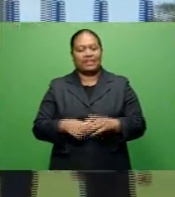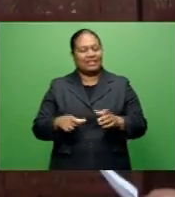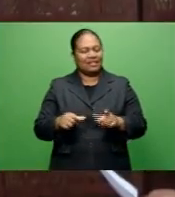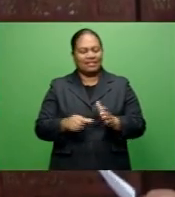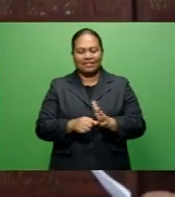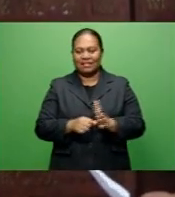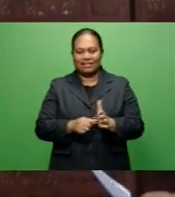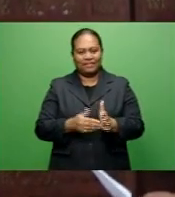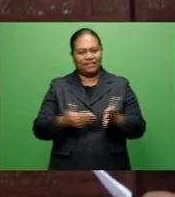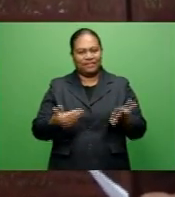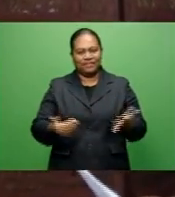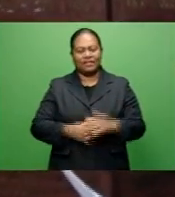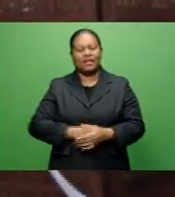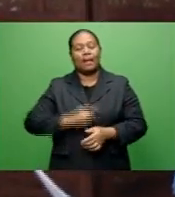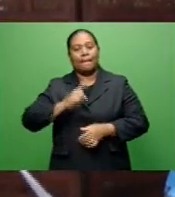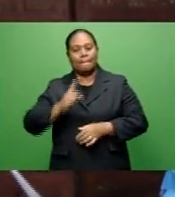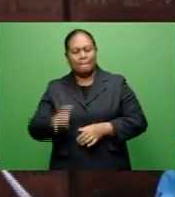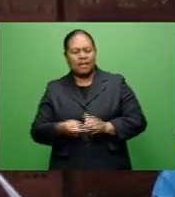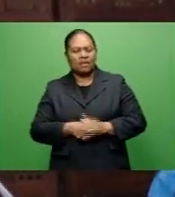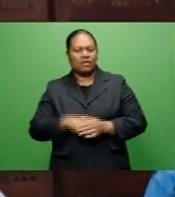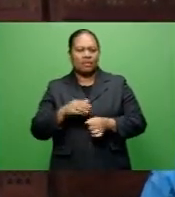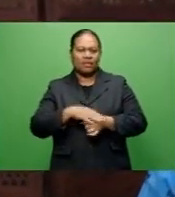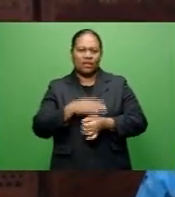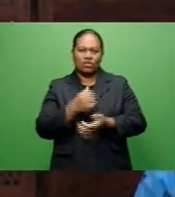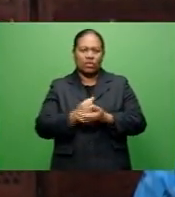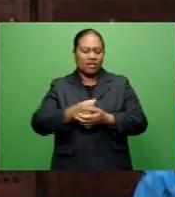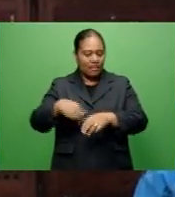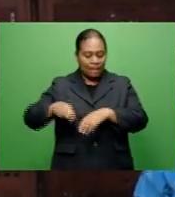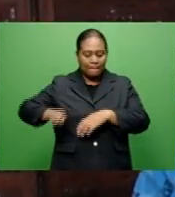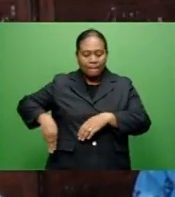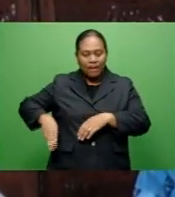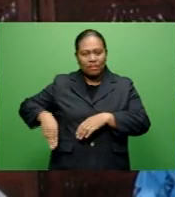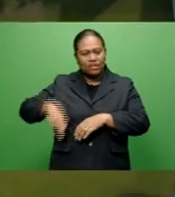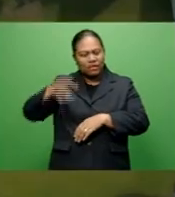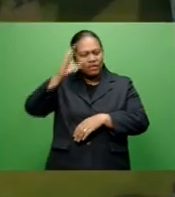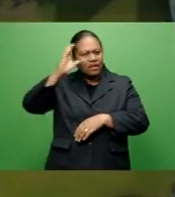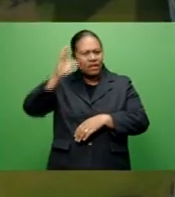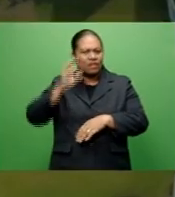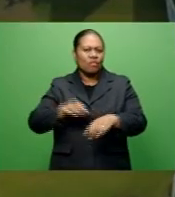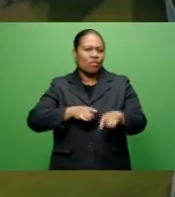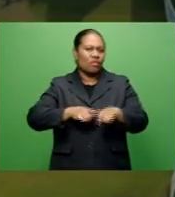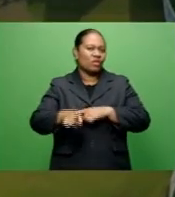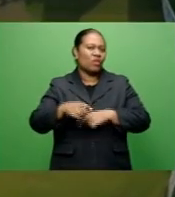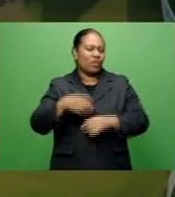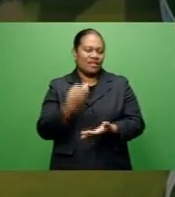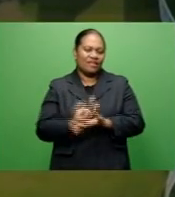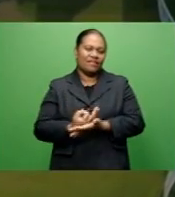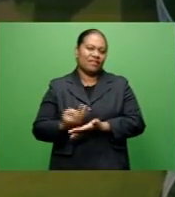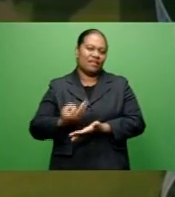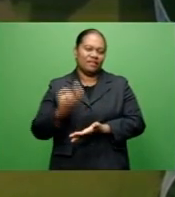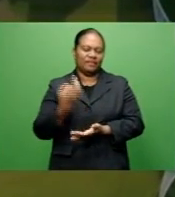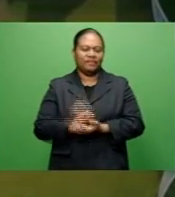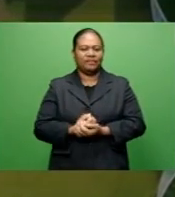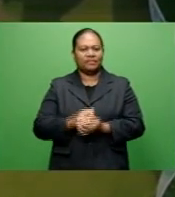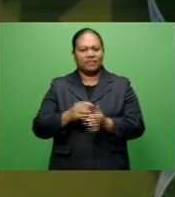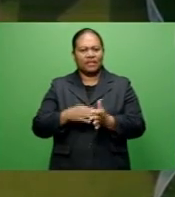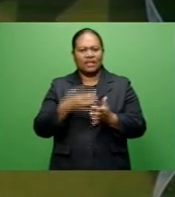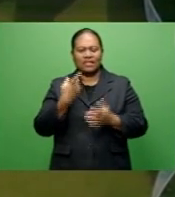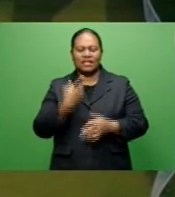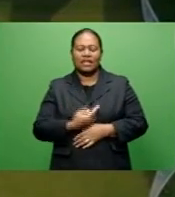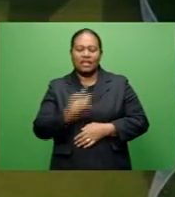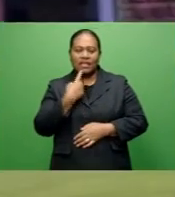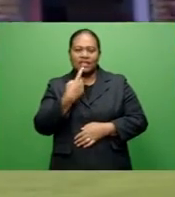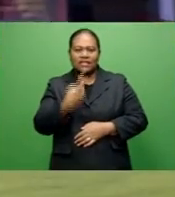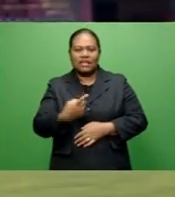However, ONOC will ensure its member countries are assisted, especially when it comes to funding, after the IOC approved an